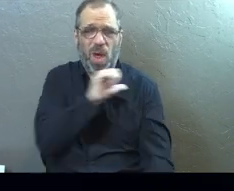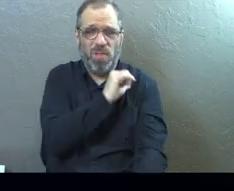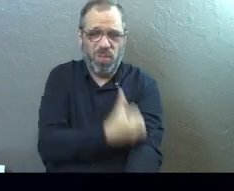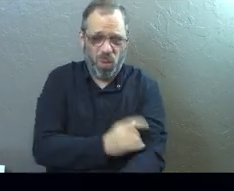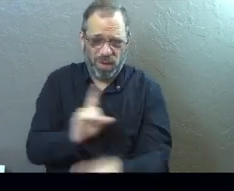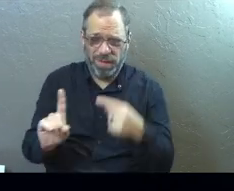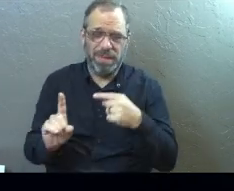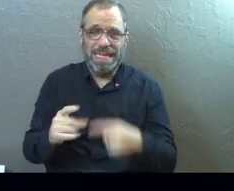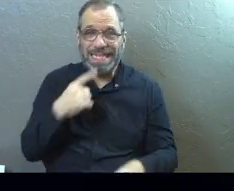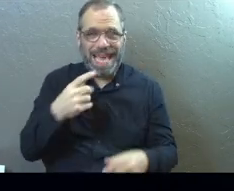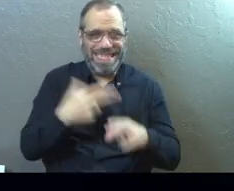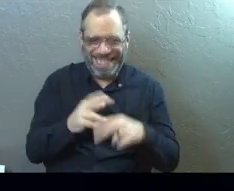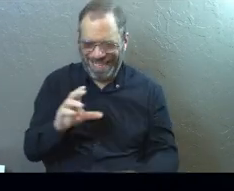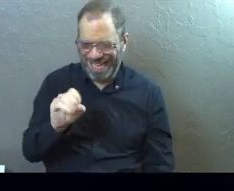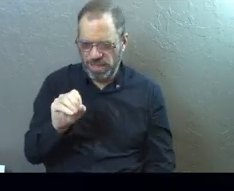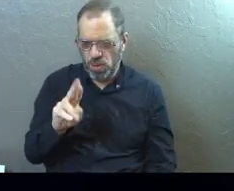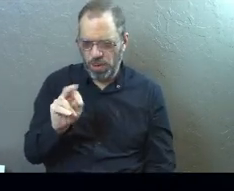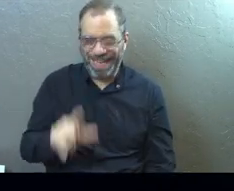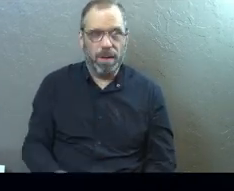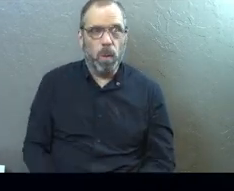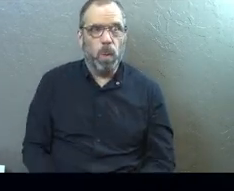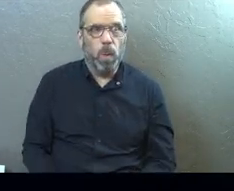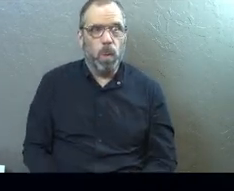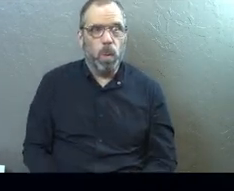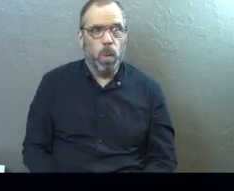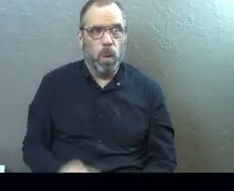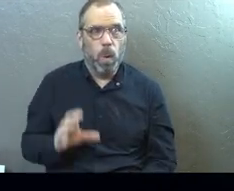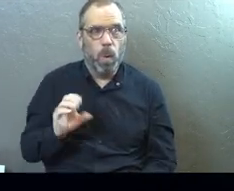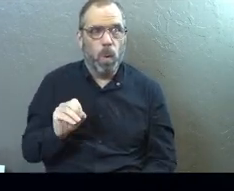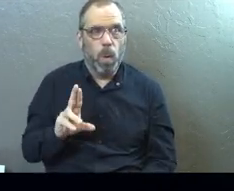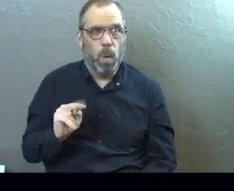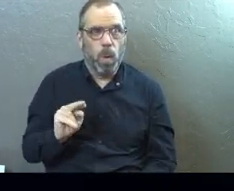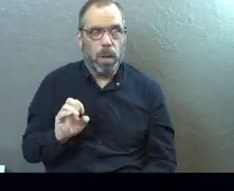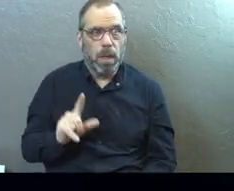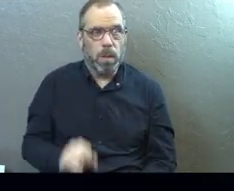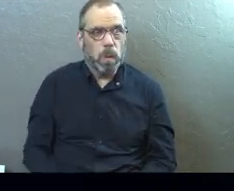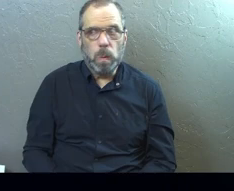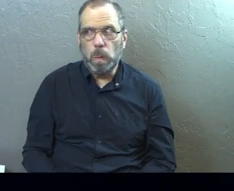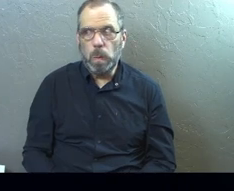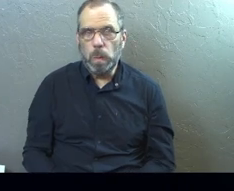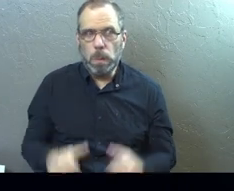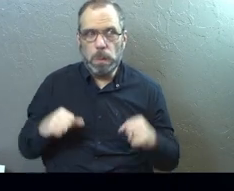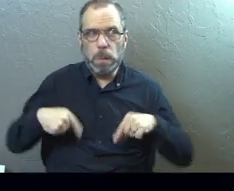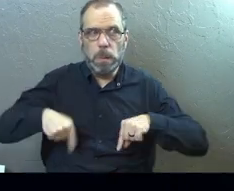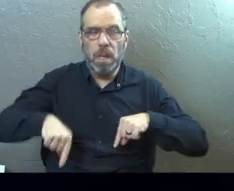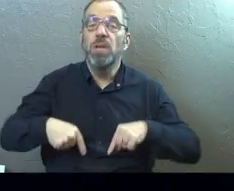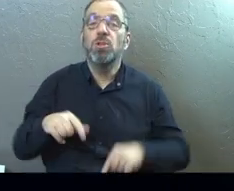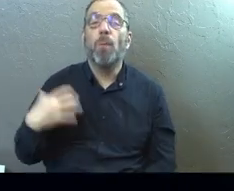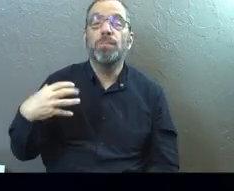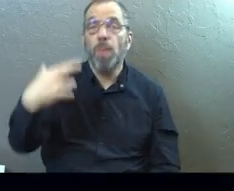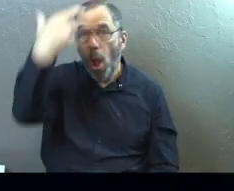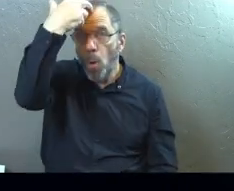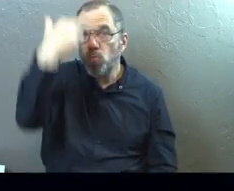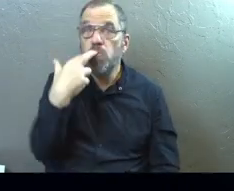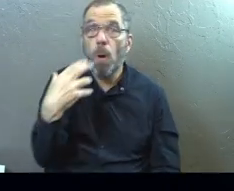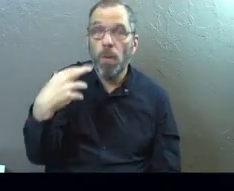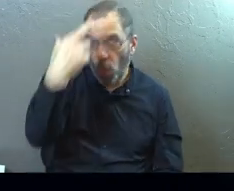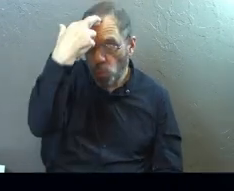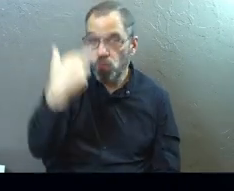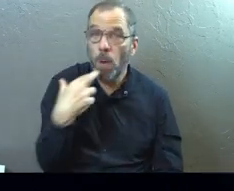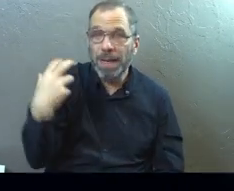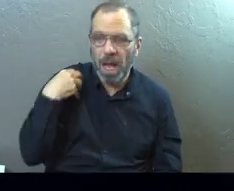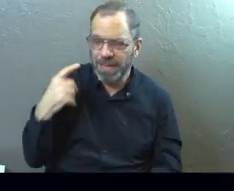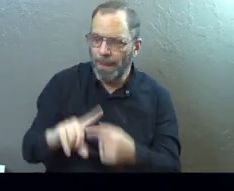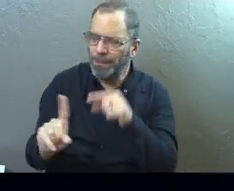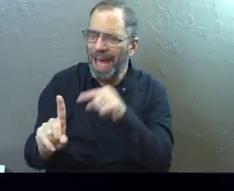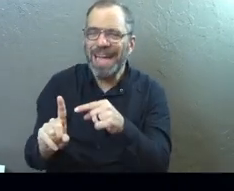authority. When people say the name Cornelius, I bet some dudes go, oh, Cornelius. You know what I'm saying? So Roman officer, but also the scripture says